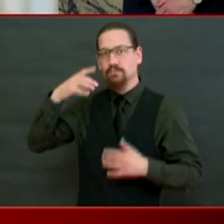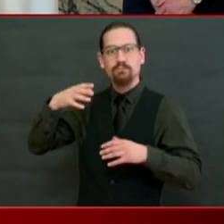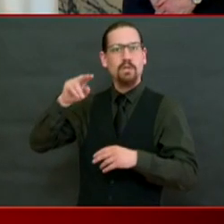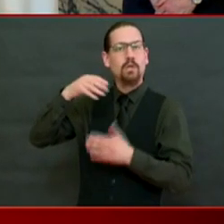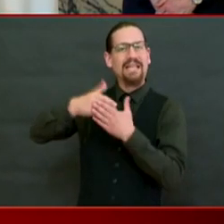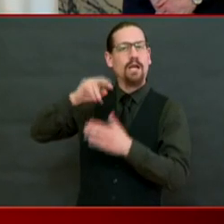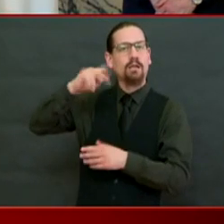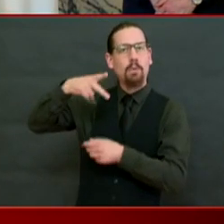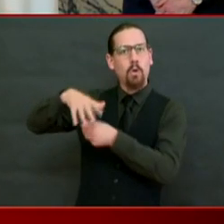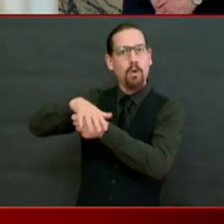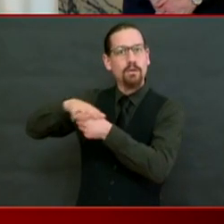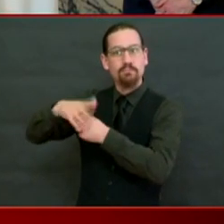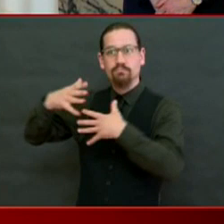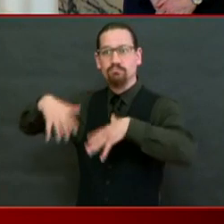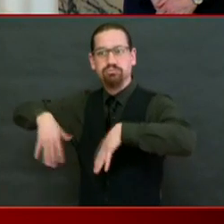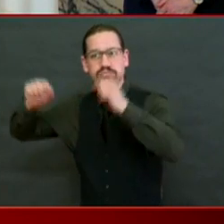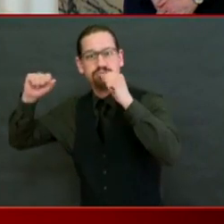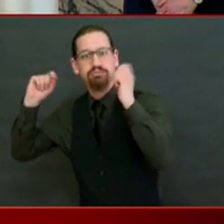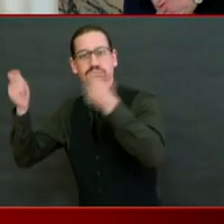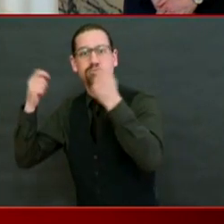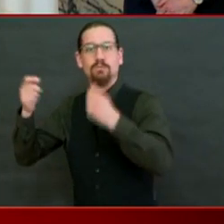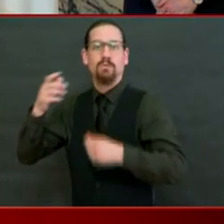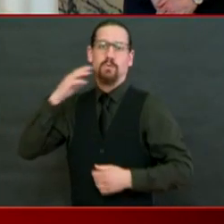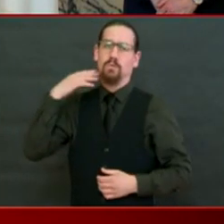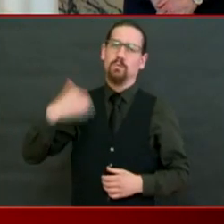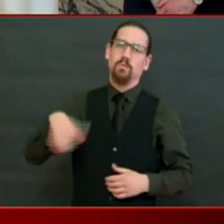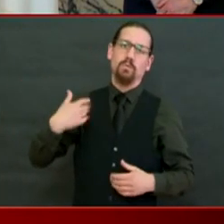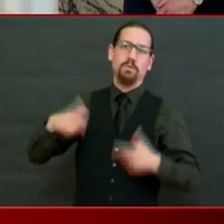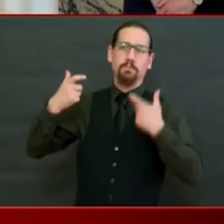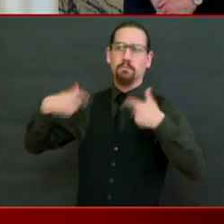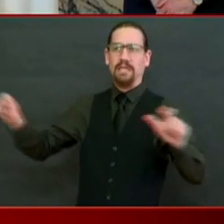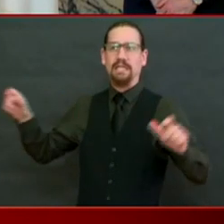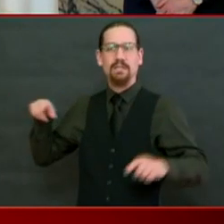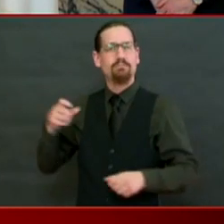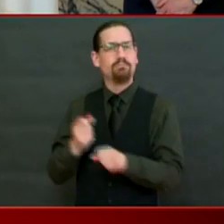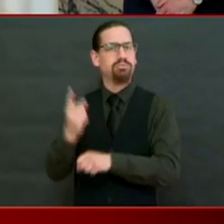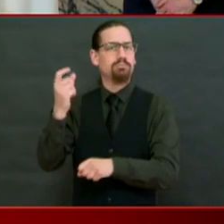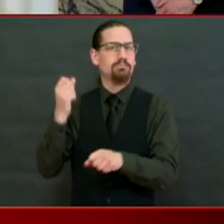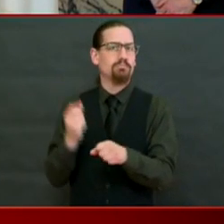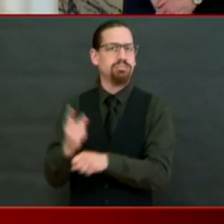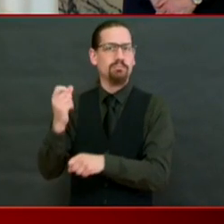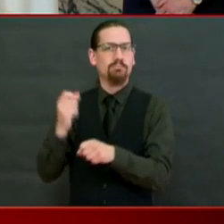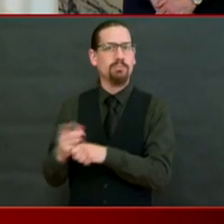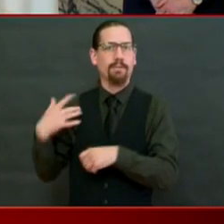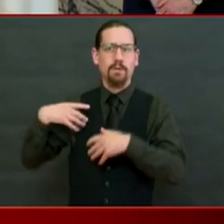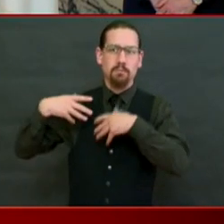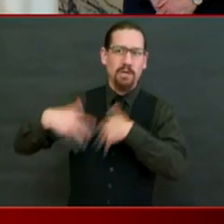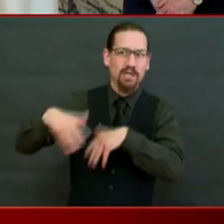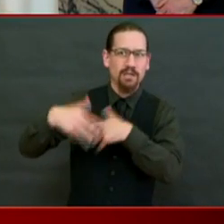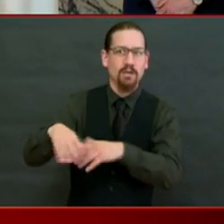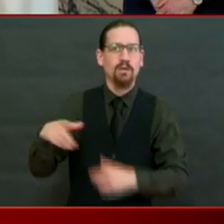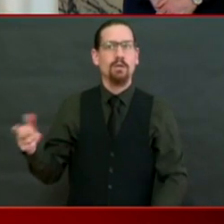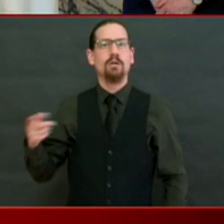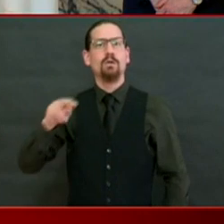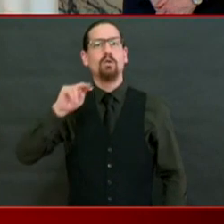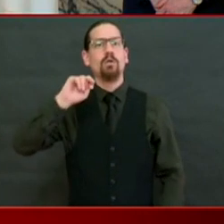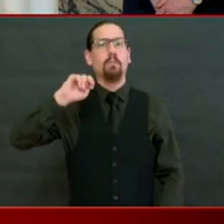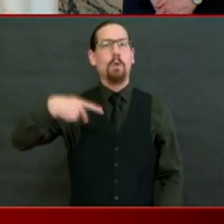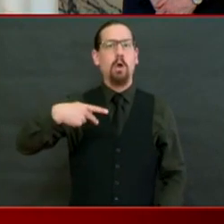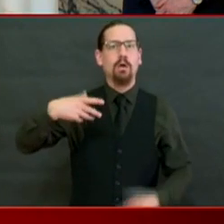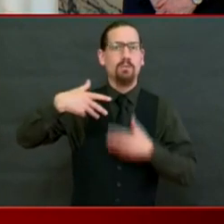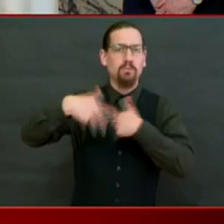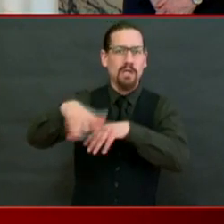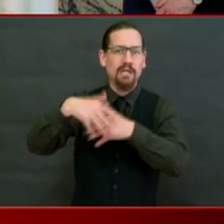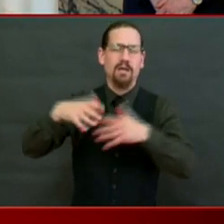Bristol for the 4th of July parade and the Newport Folk Festival and all of the events that we have that